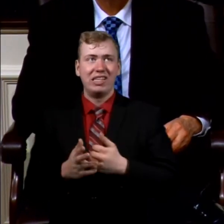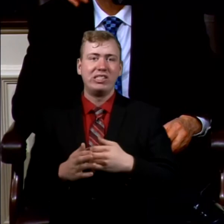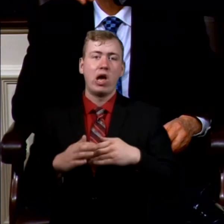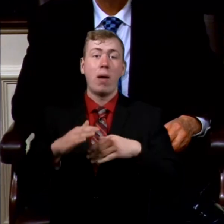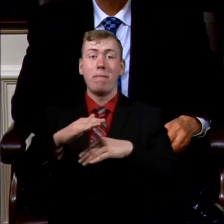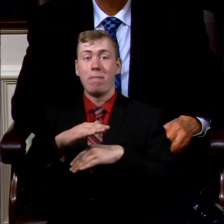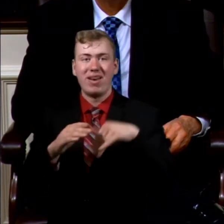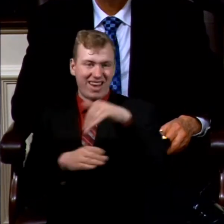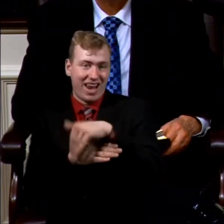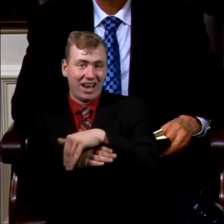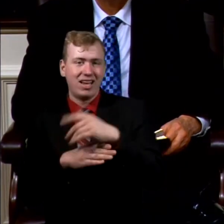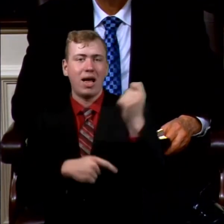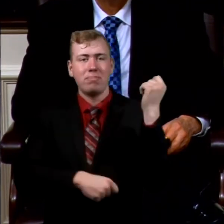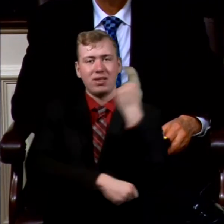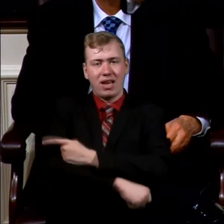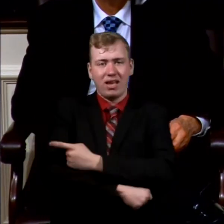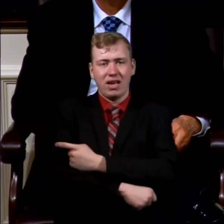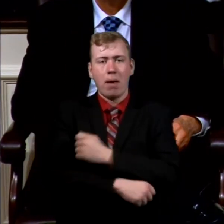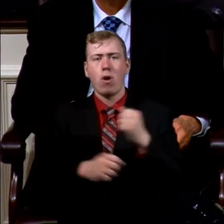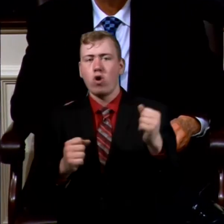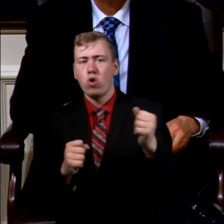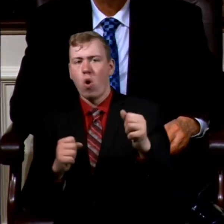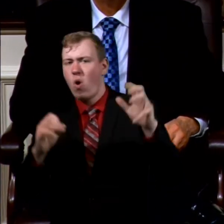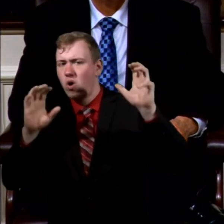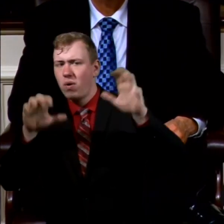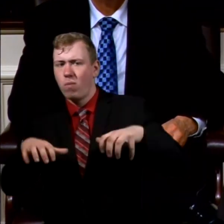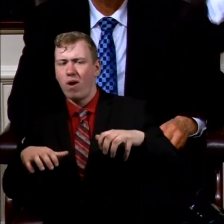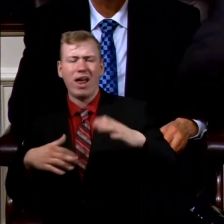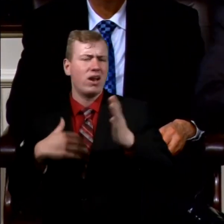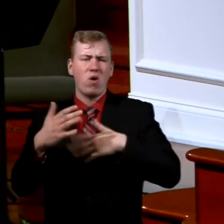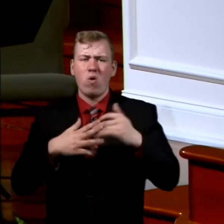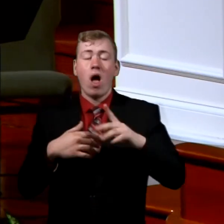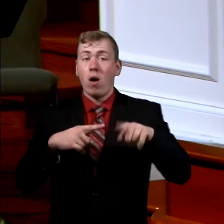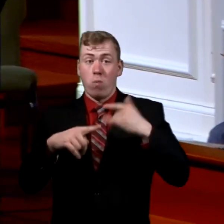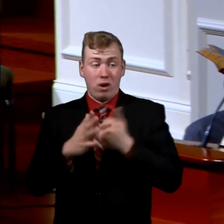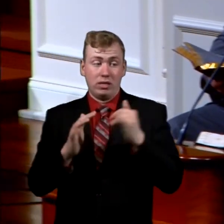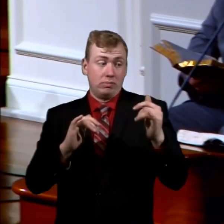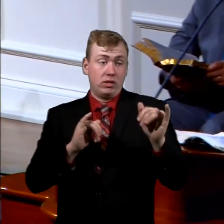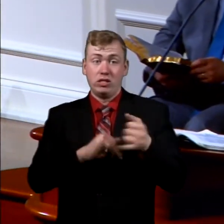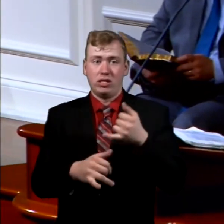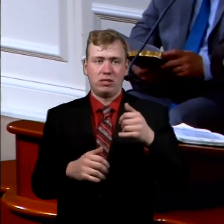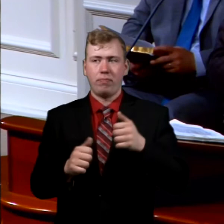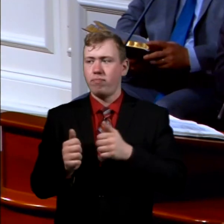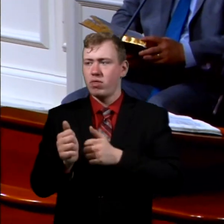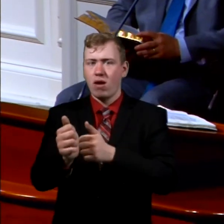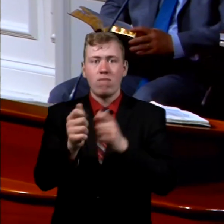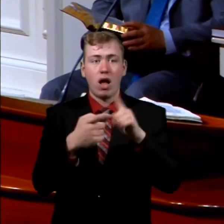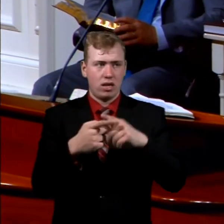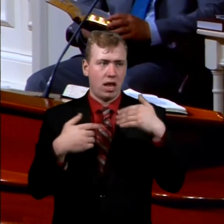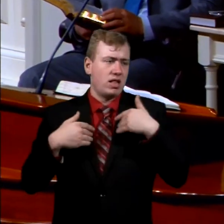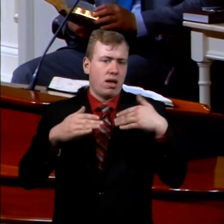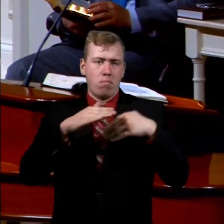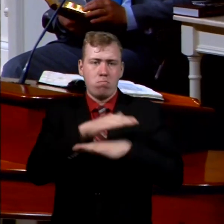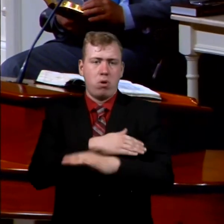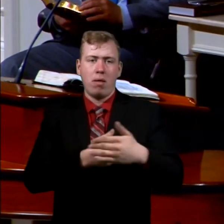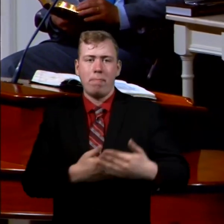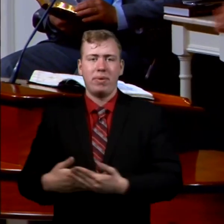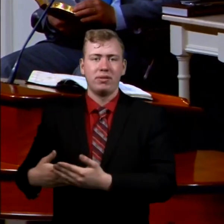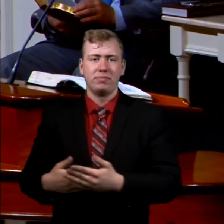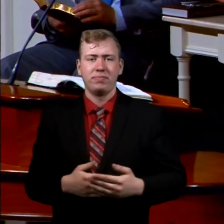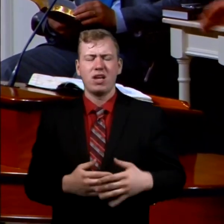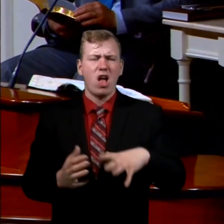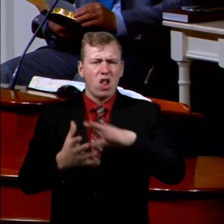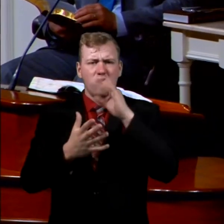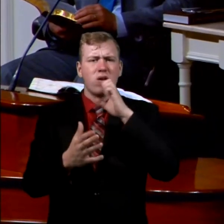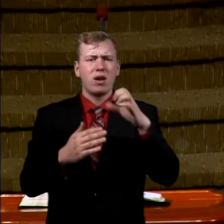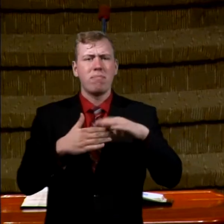nighttime, daytime, cold, rainy, whatever. Whenever it comes time, they follow them around until they have their babies. Learning to